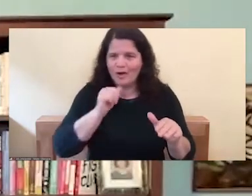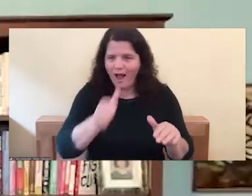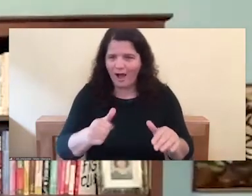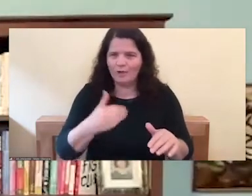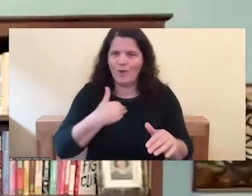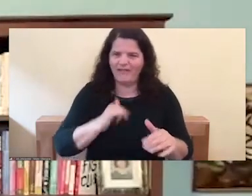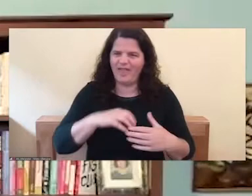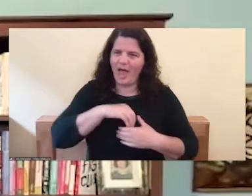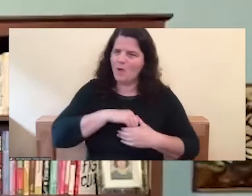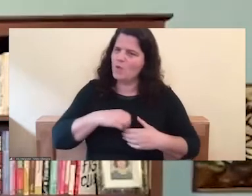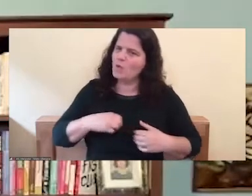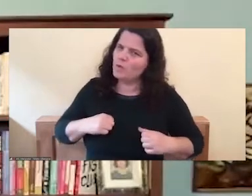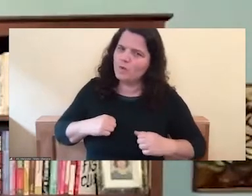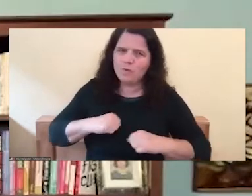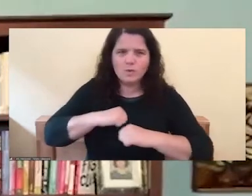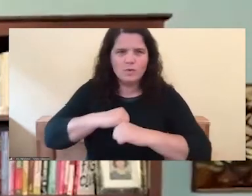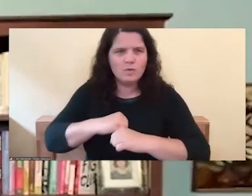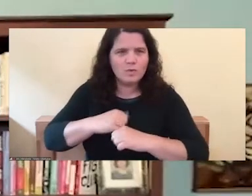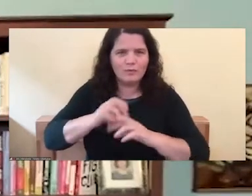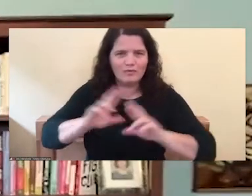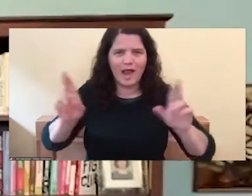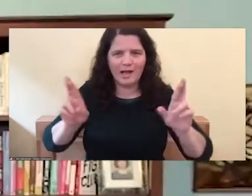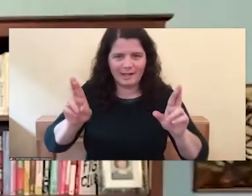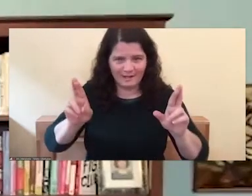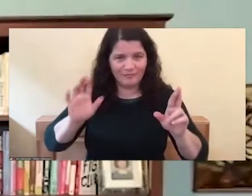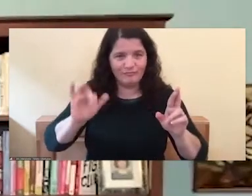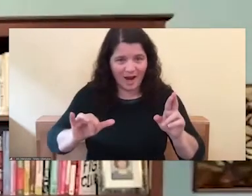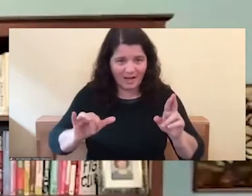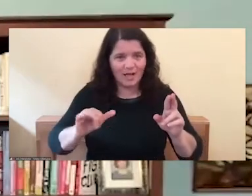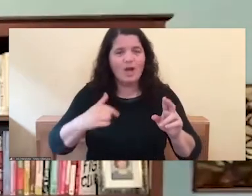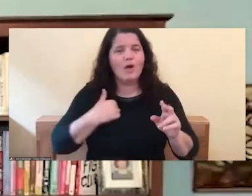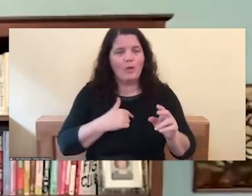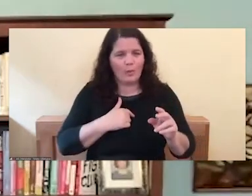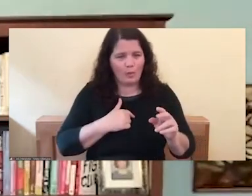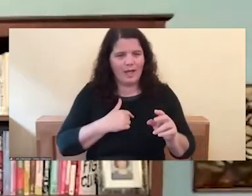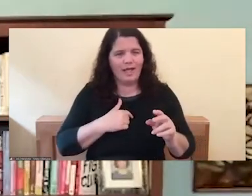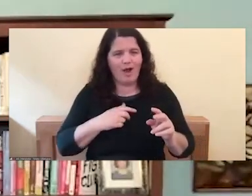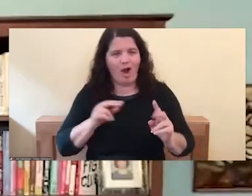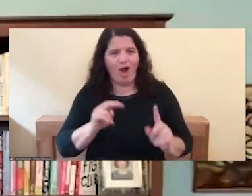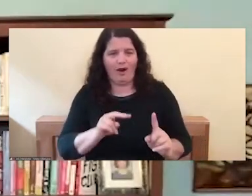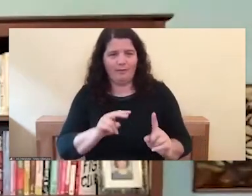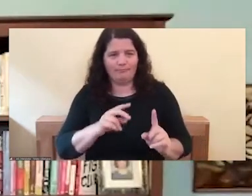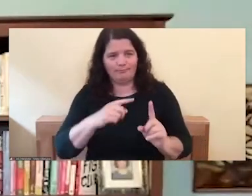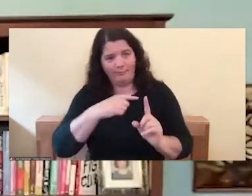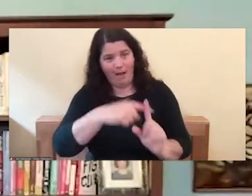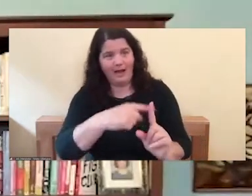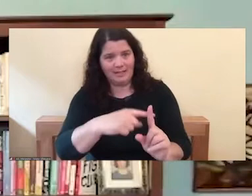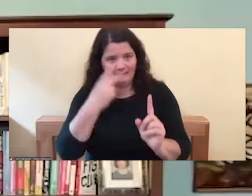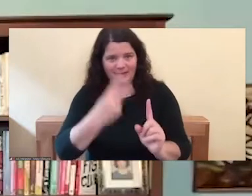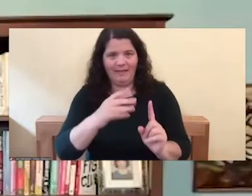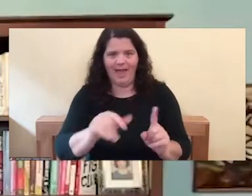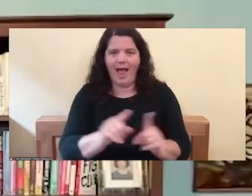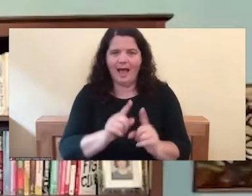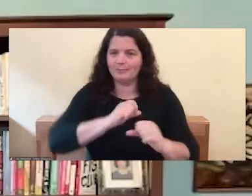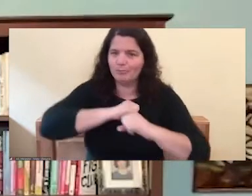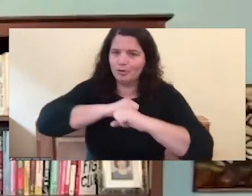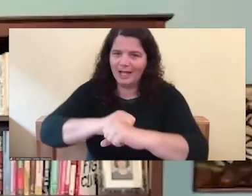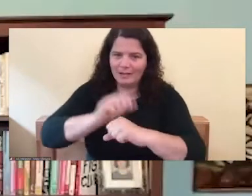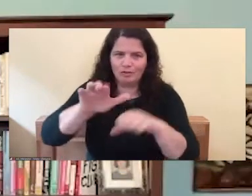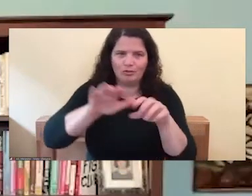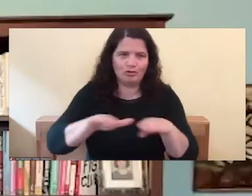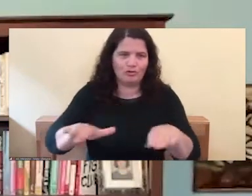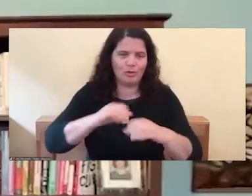this inner fierceness. So it's allowed to come out to protect our children or protect our loved ones. Um, and then the idea is